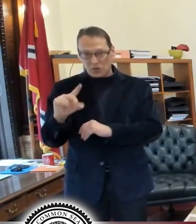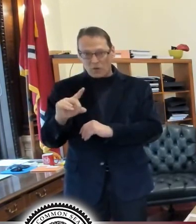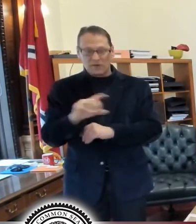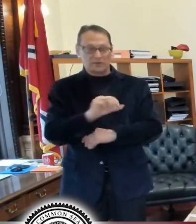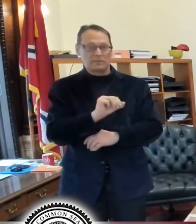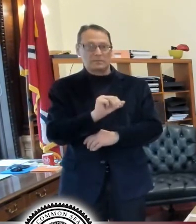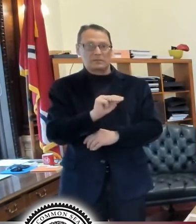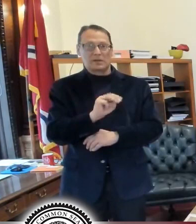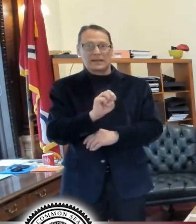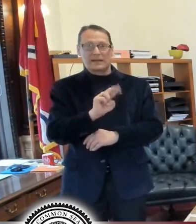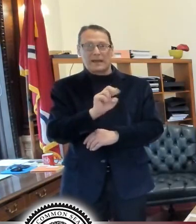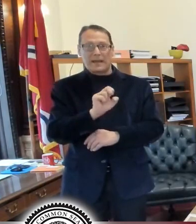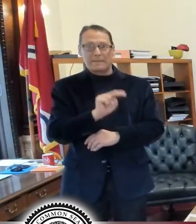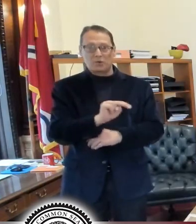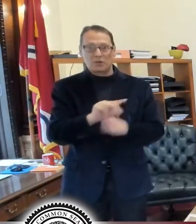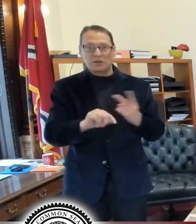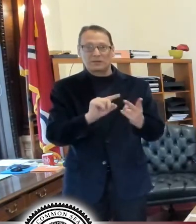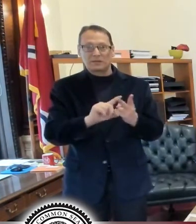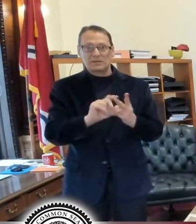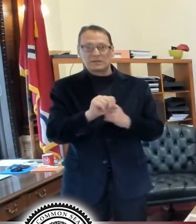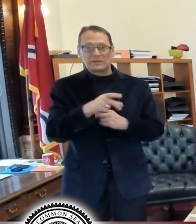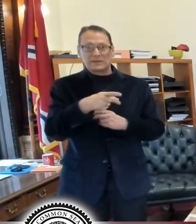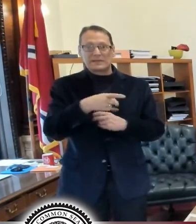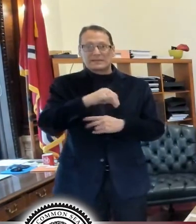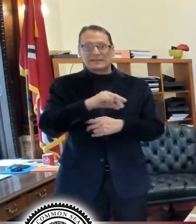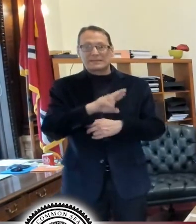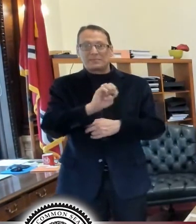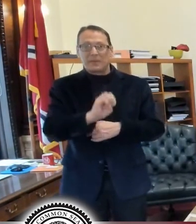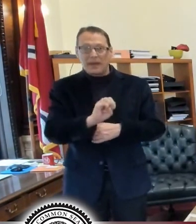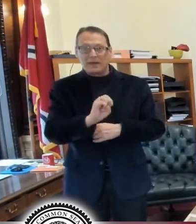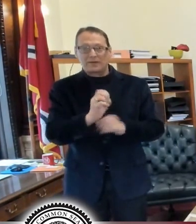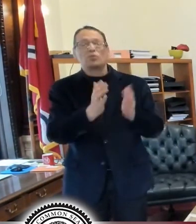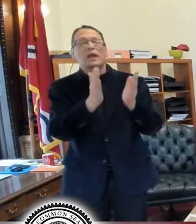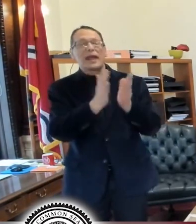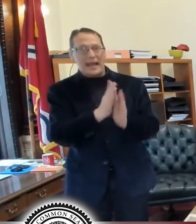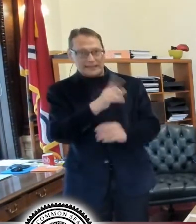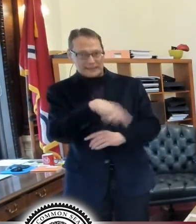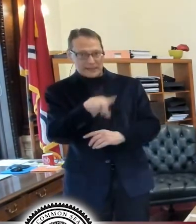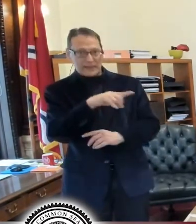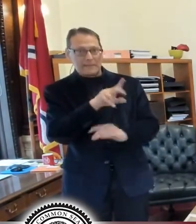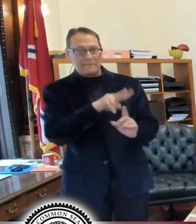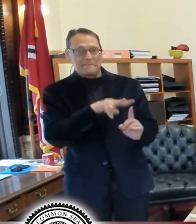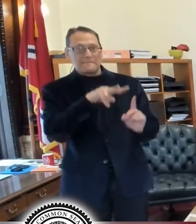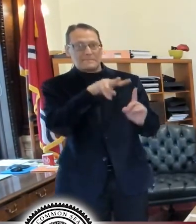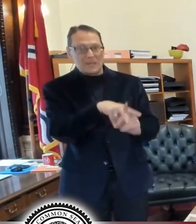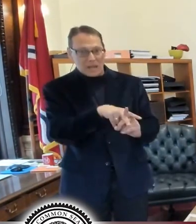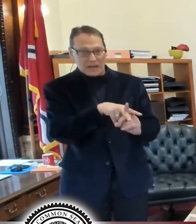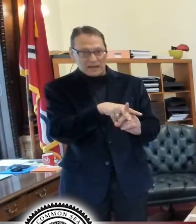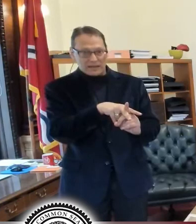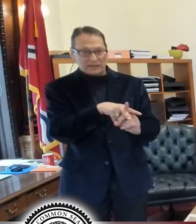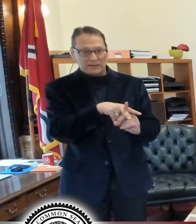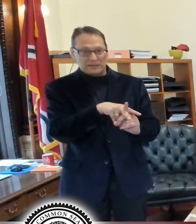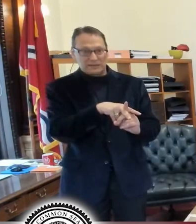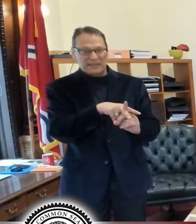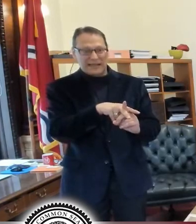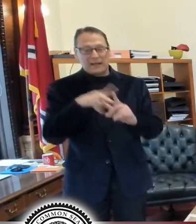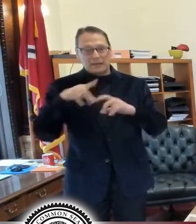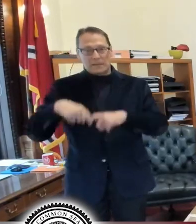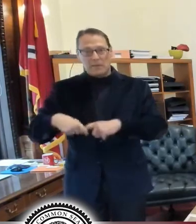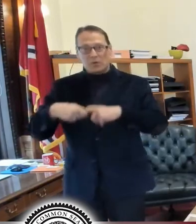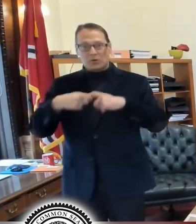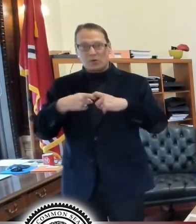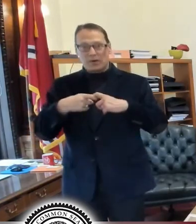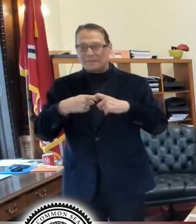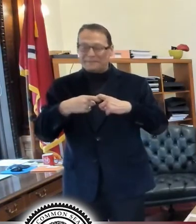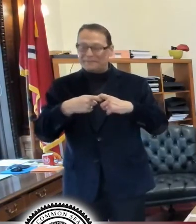inspire. We are directing people to get utility assistance, uh, because I believe they, the moratoriums are no